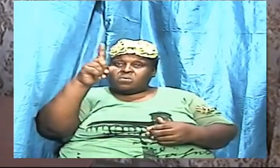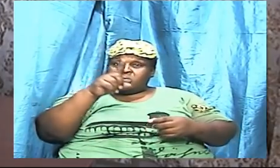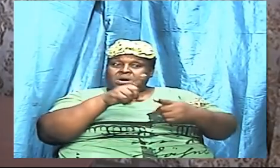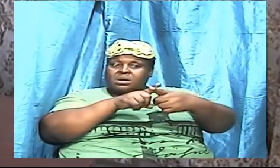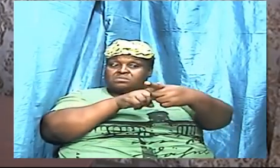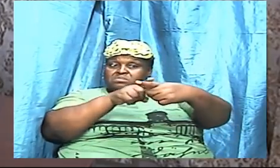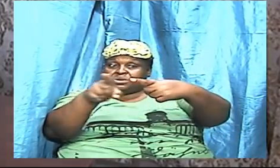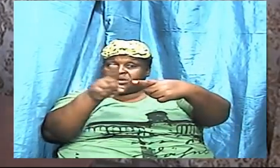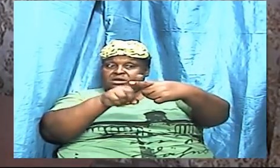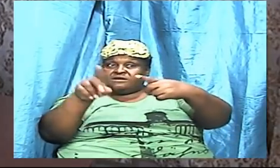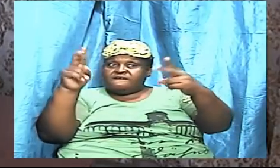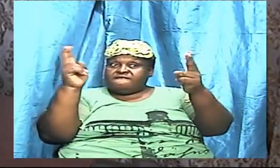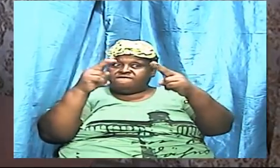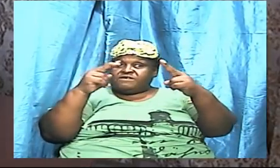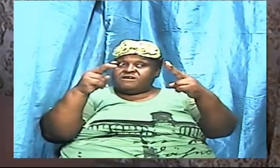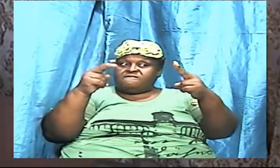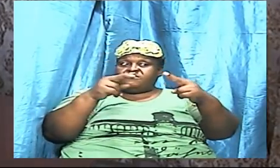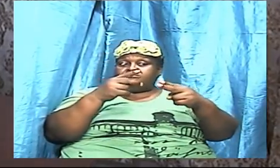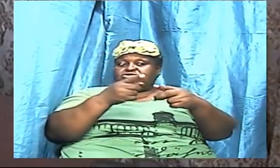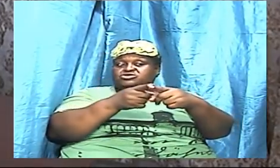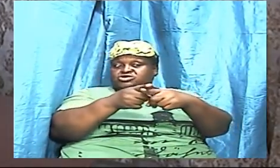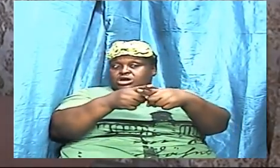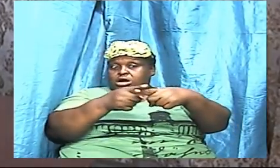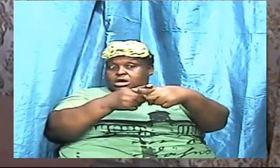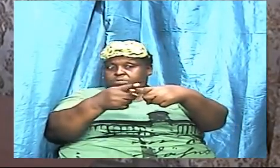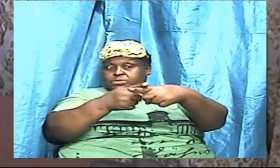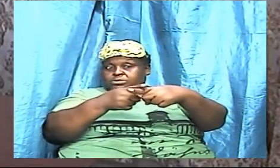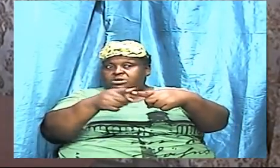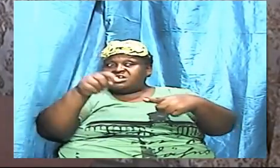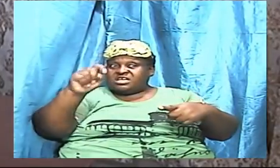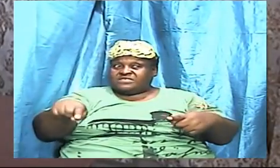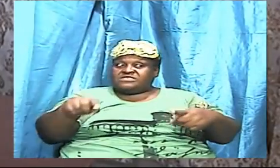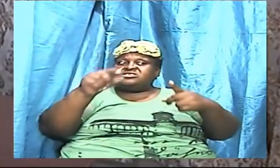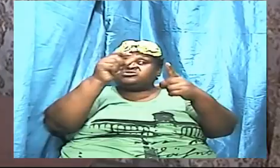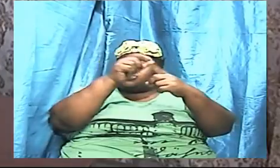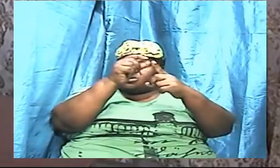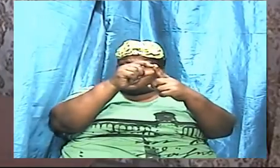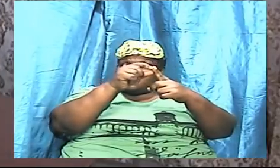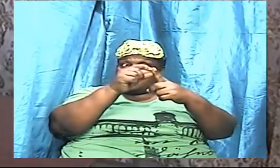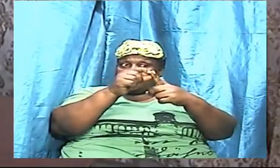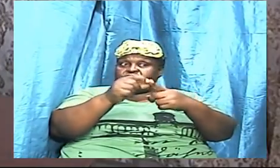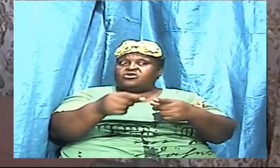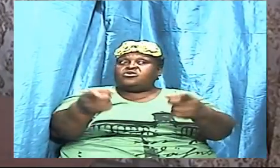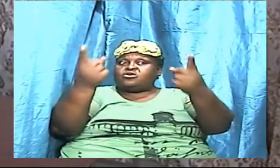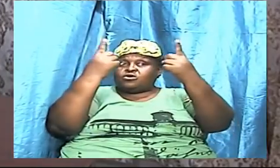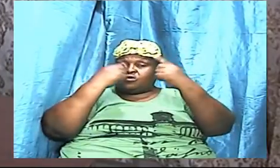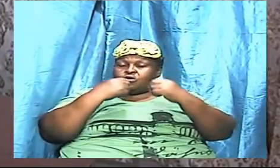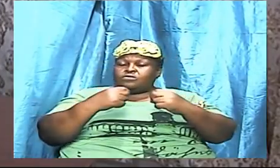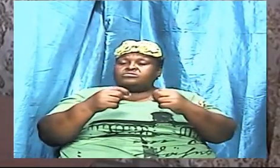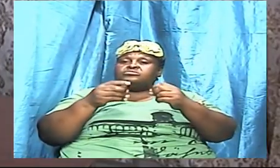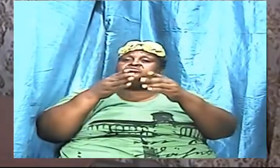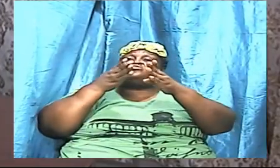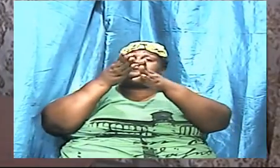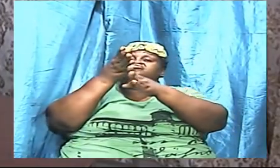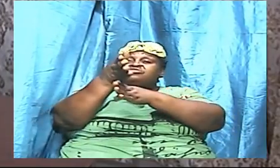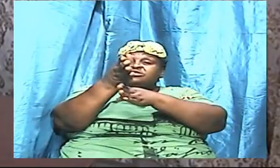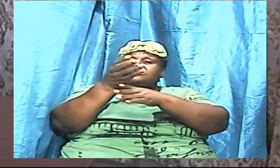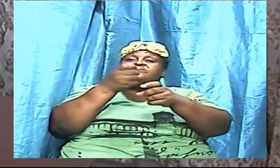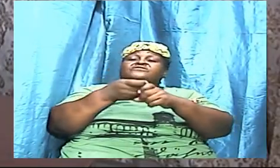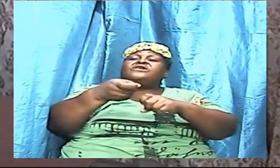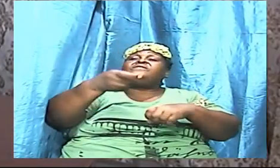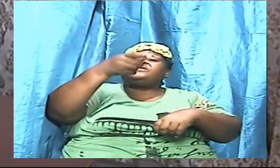because this word that is written here came straight from the mouth of god